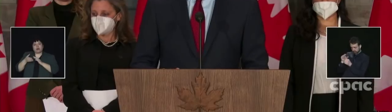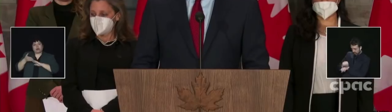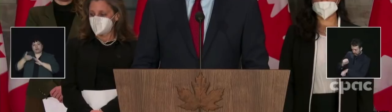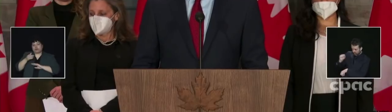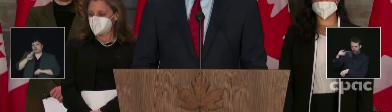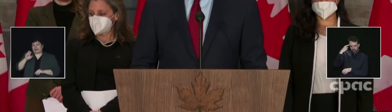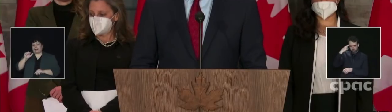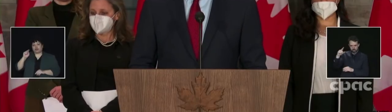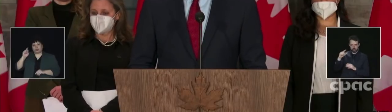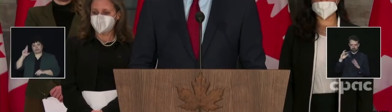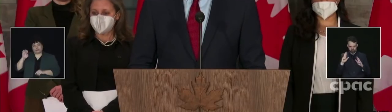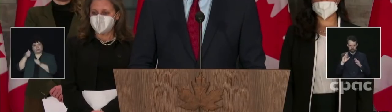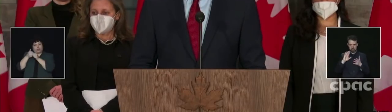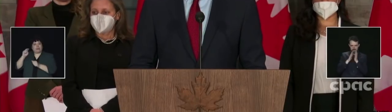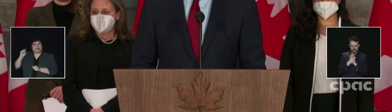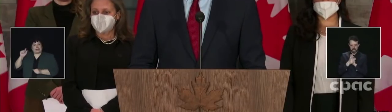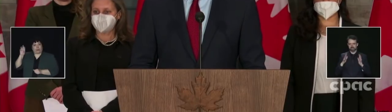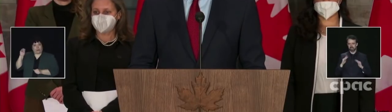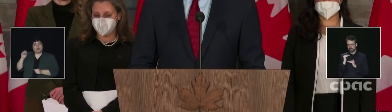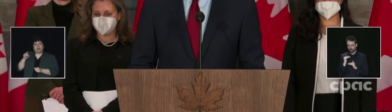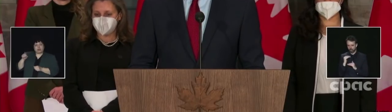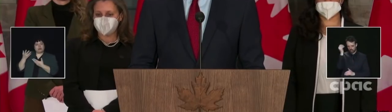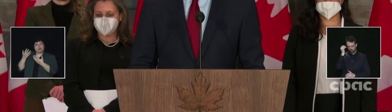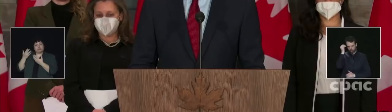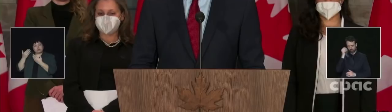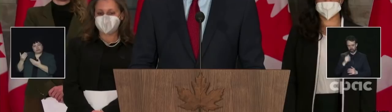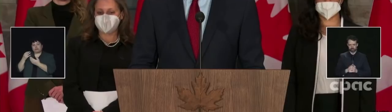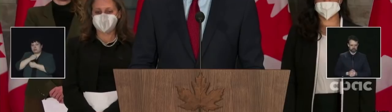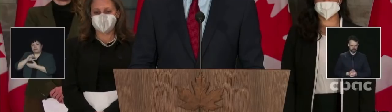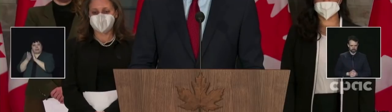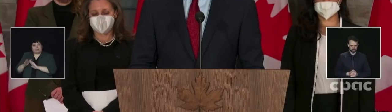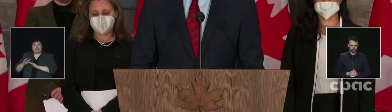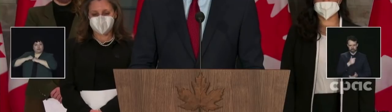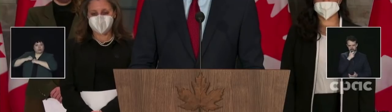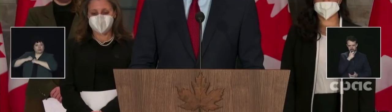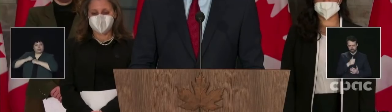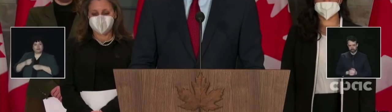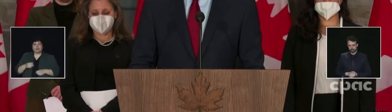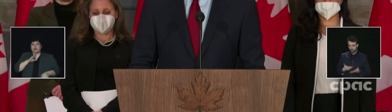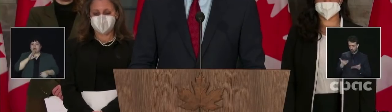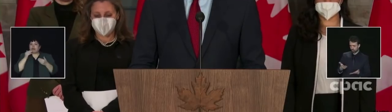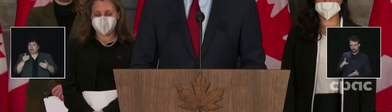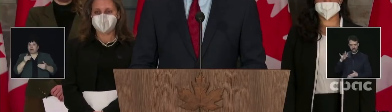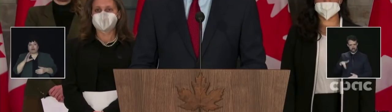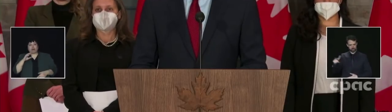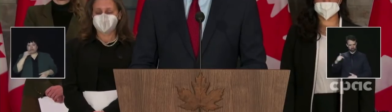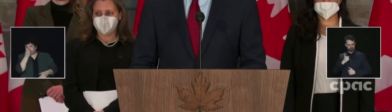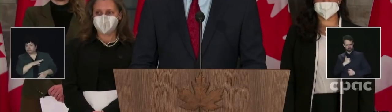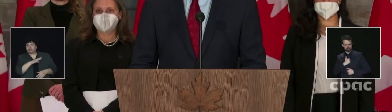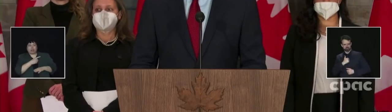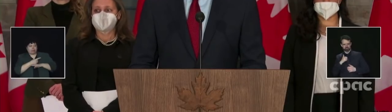Today, in light of Russia's reckless and dangerous military strike, we are imposing